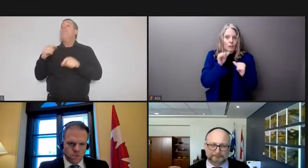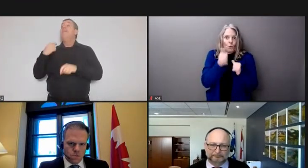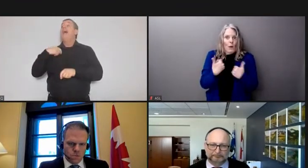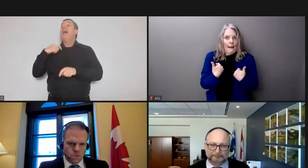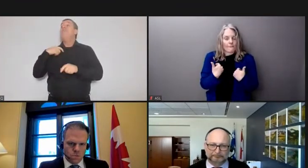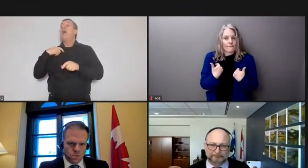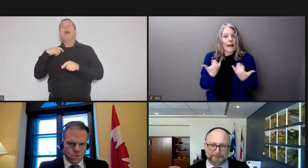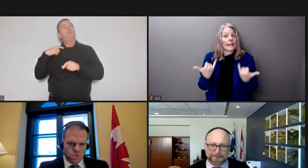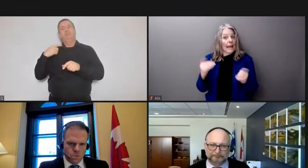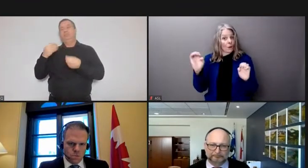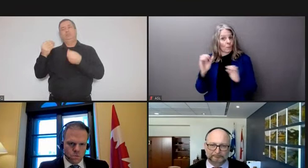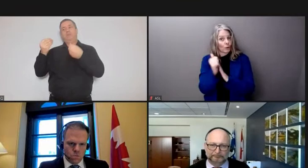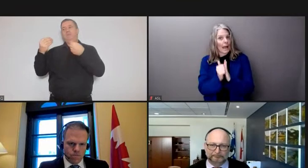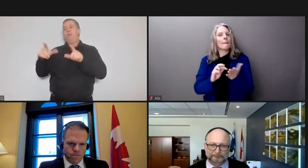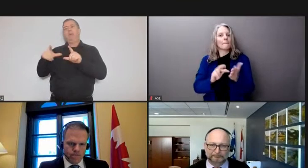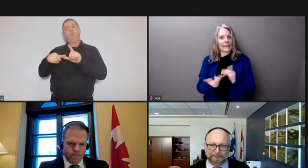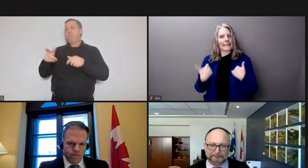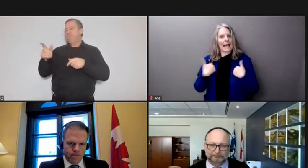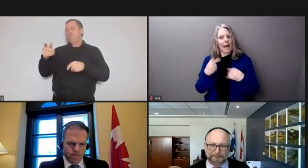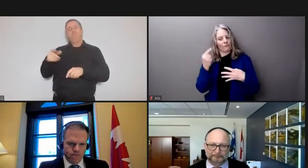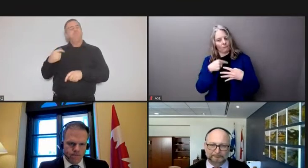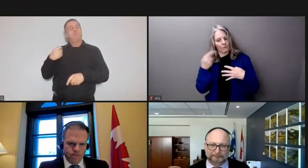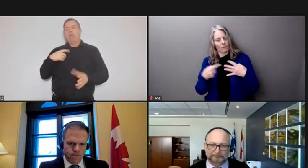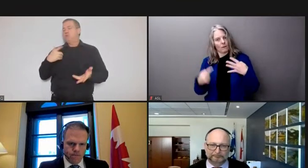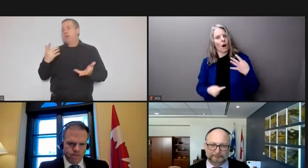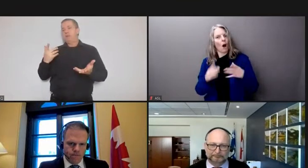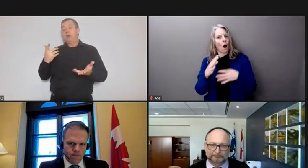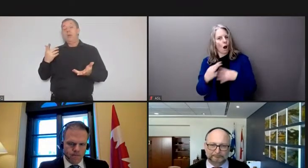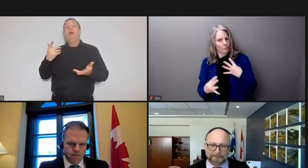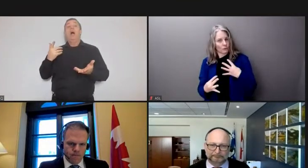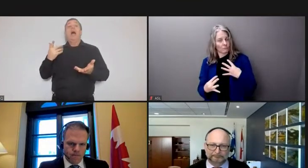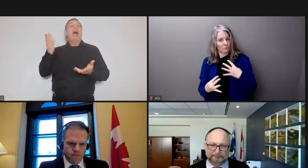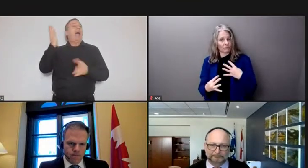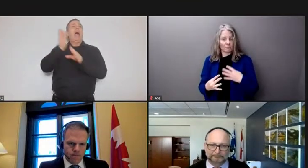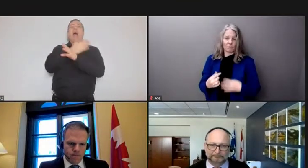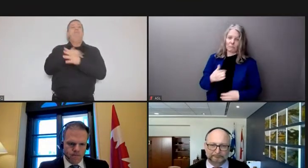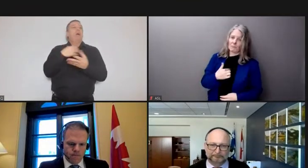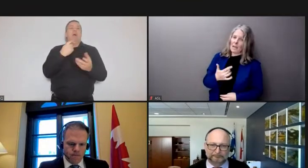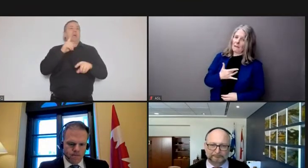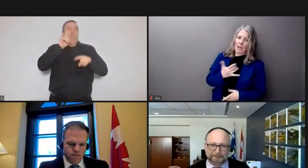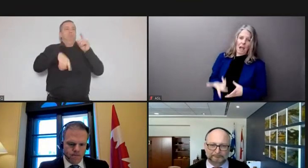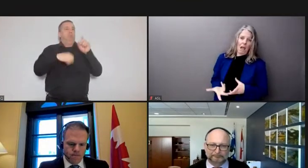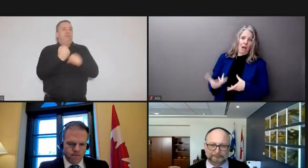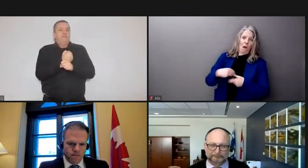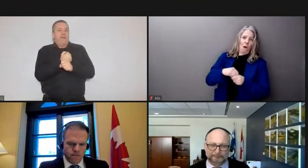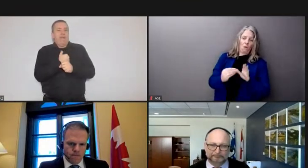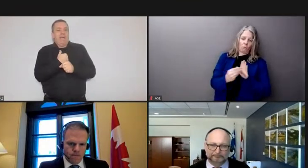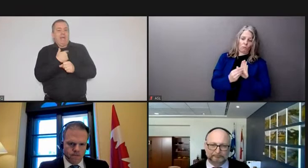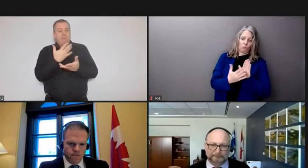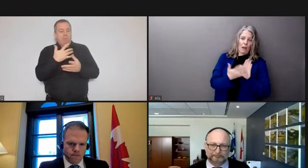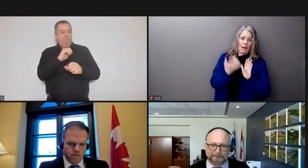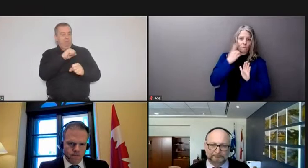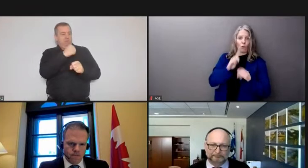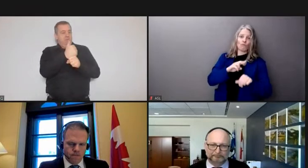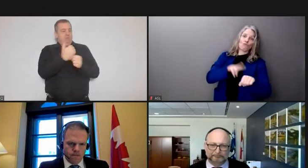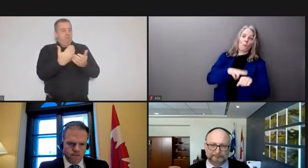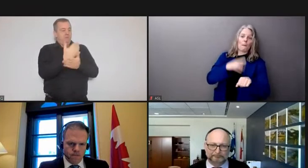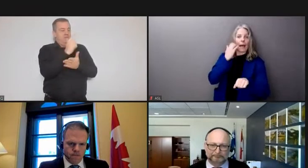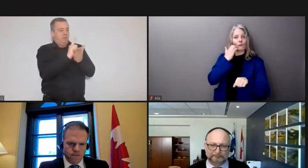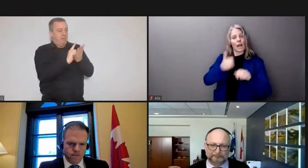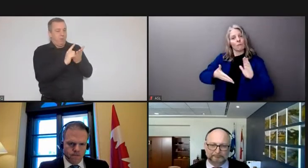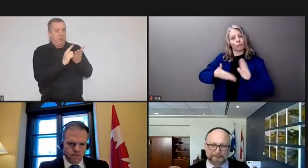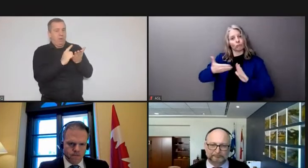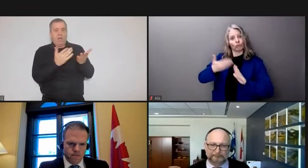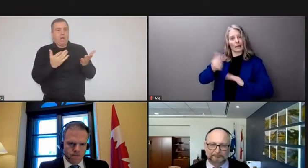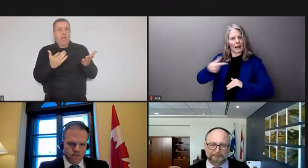that those tools should be part of the toolbox of a government in ordinary times but they are